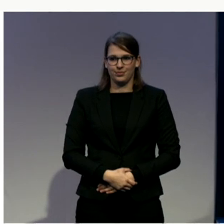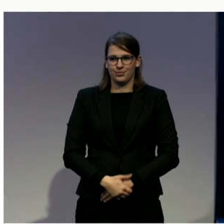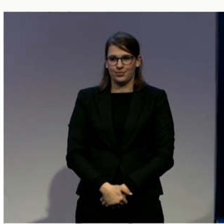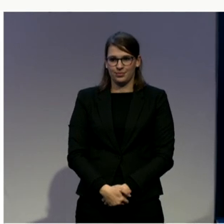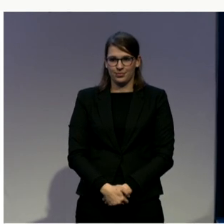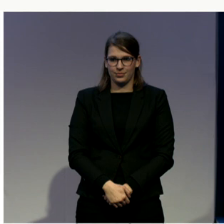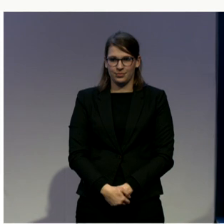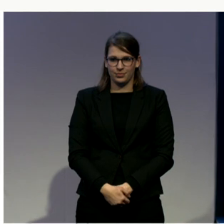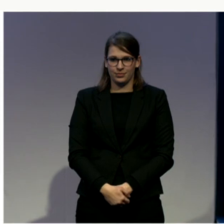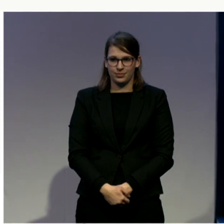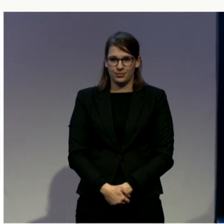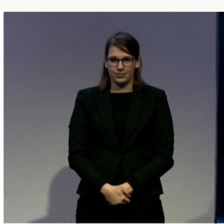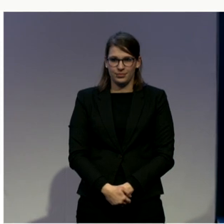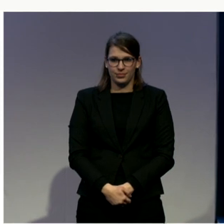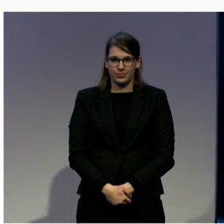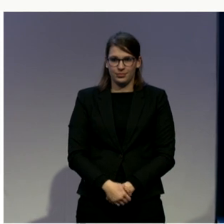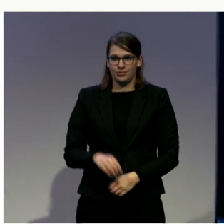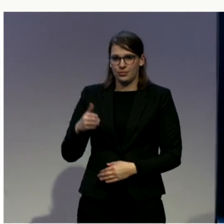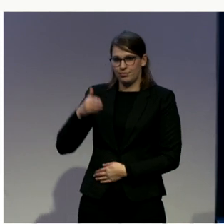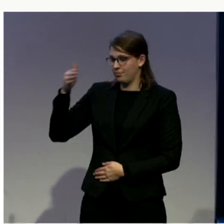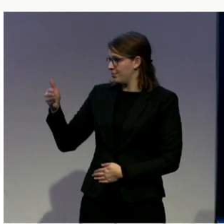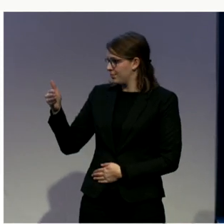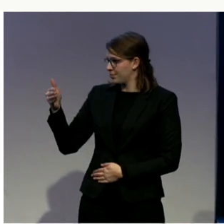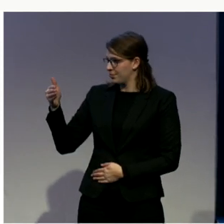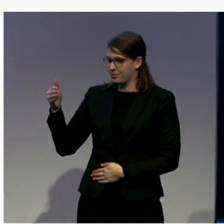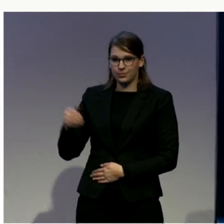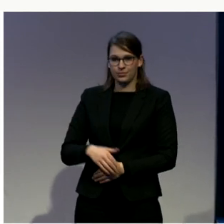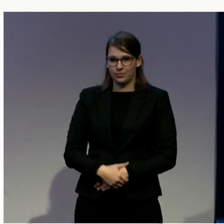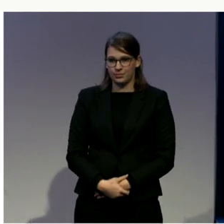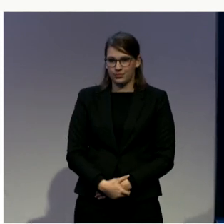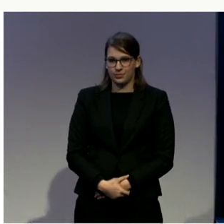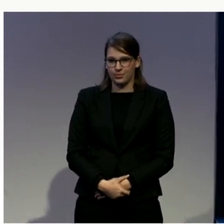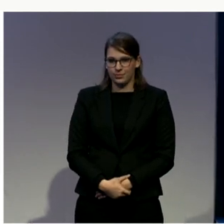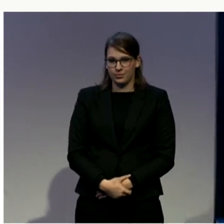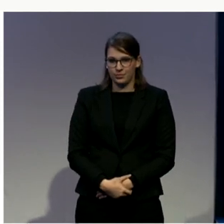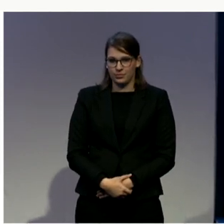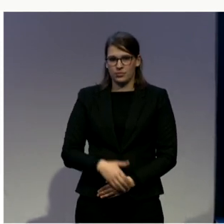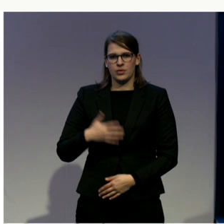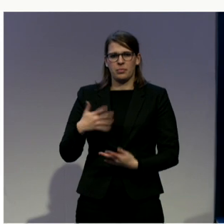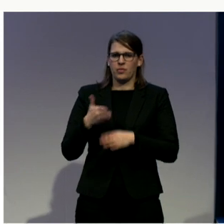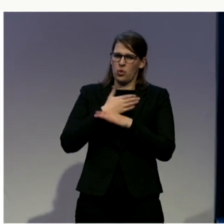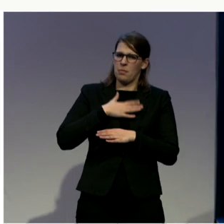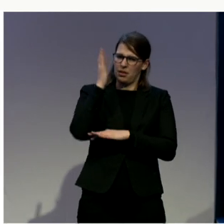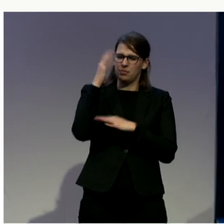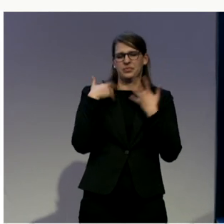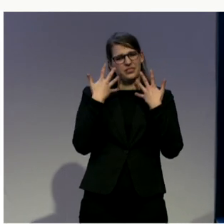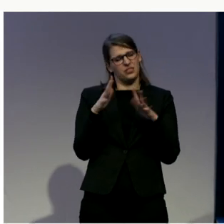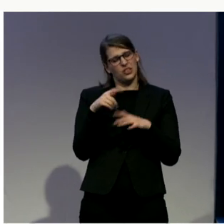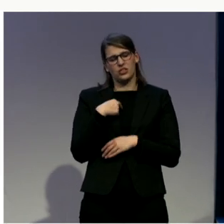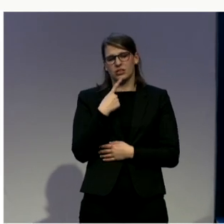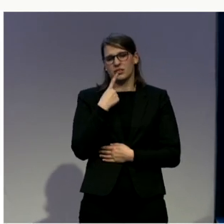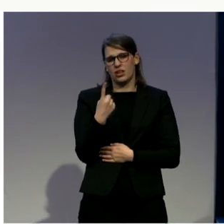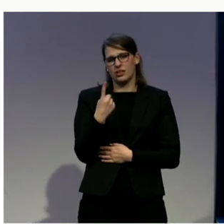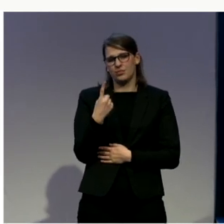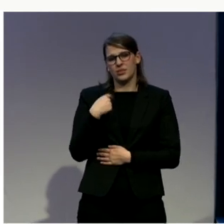I think that, and I touched on it in the presentation, there's a need for countries,